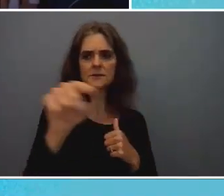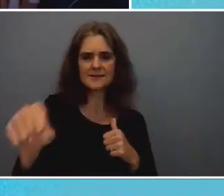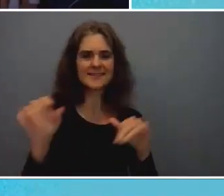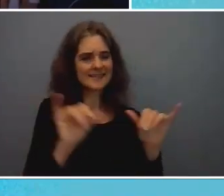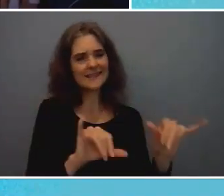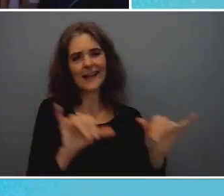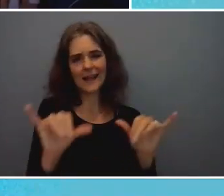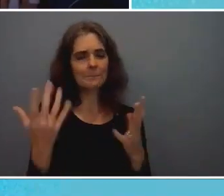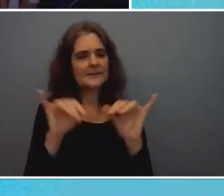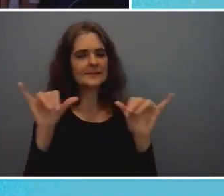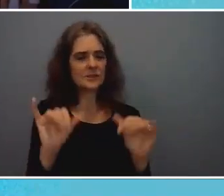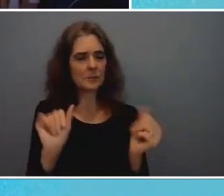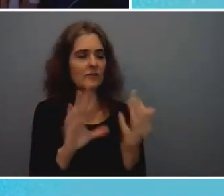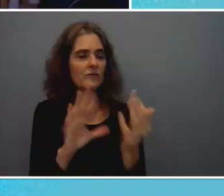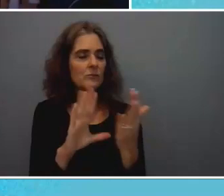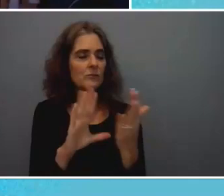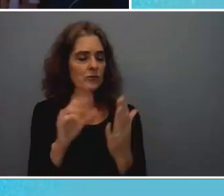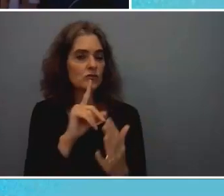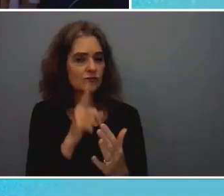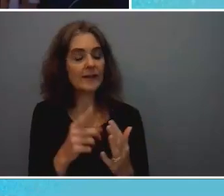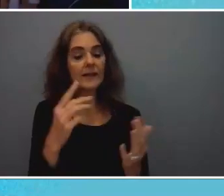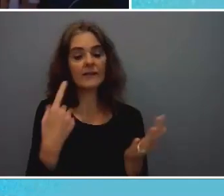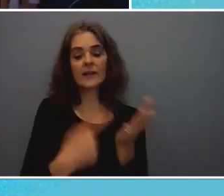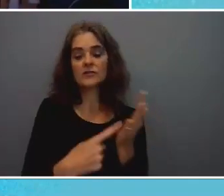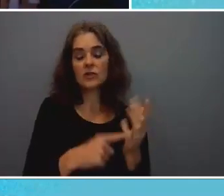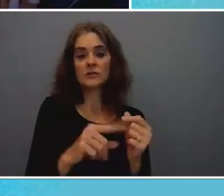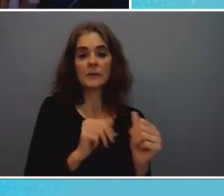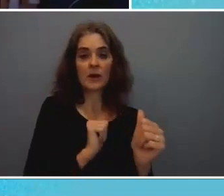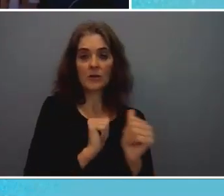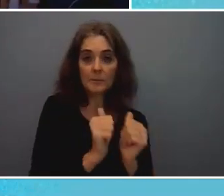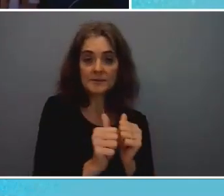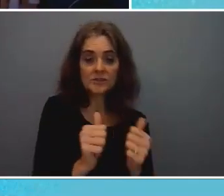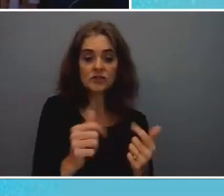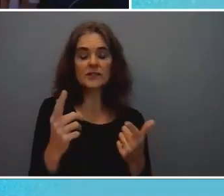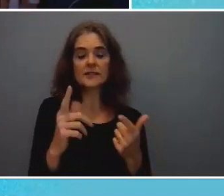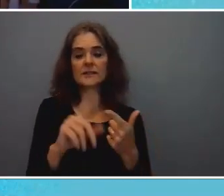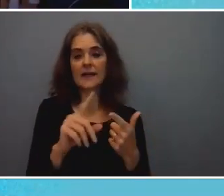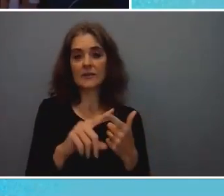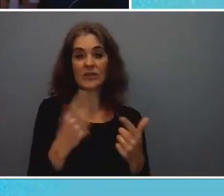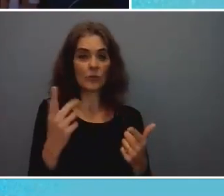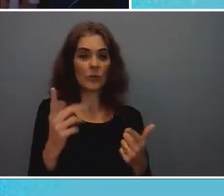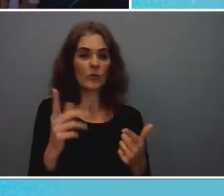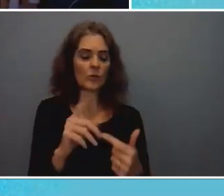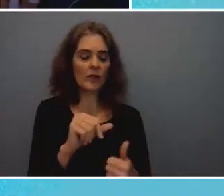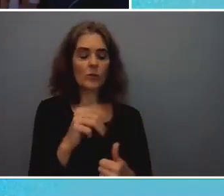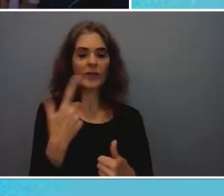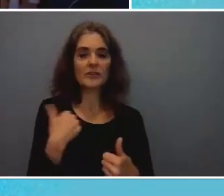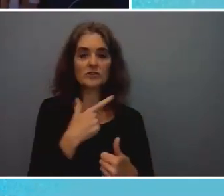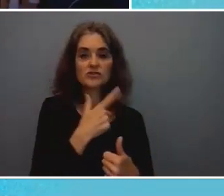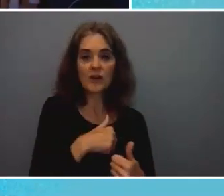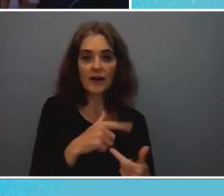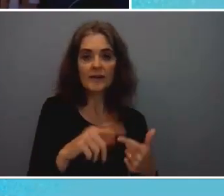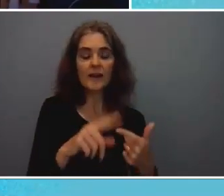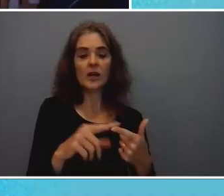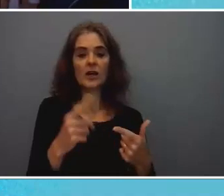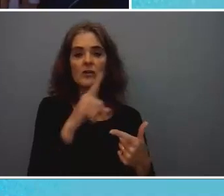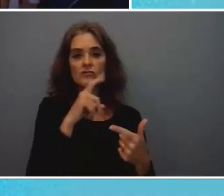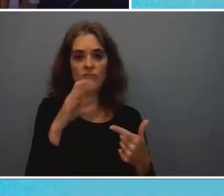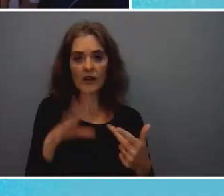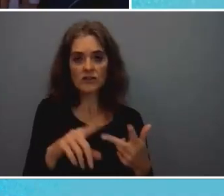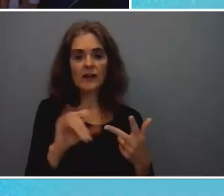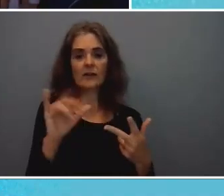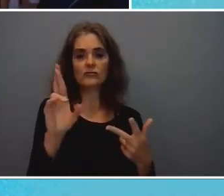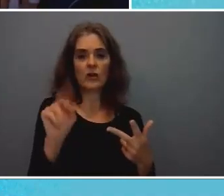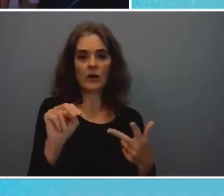talked about the competition and potential conflict with china and russia and iran and north korea